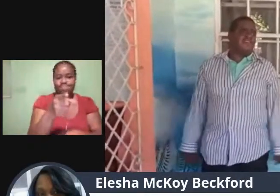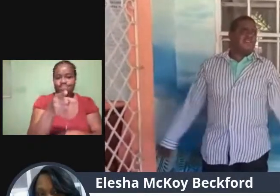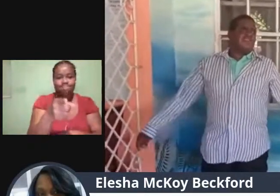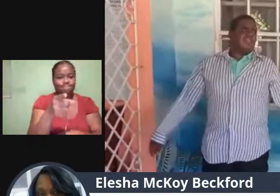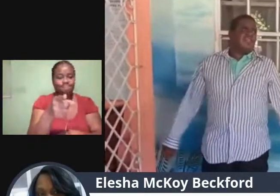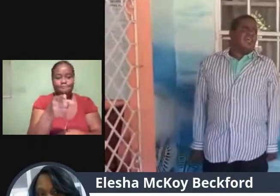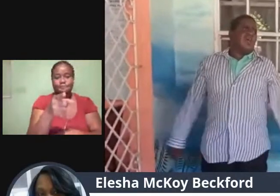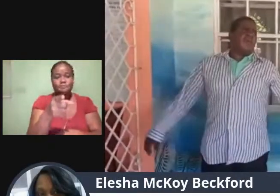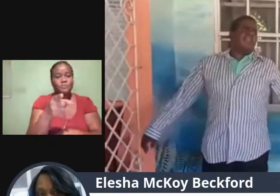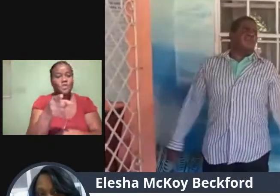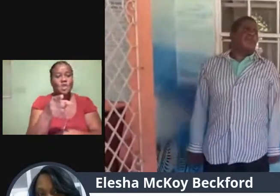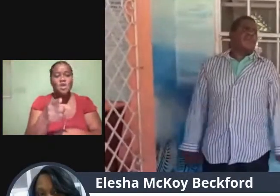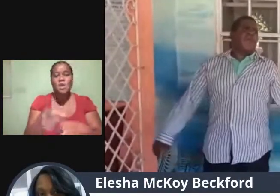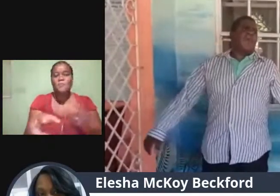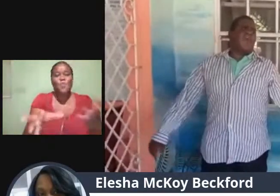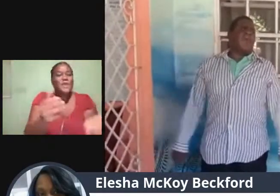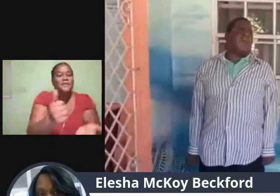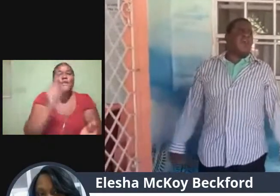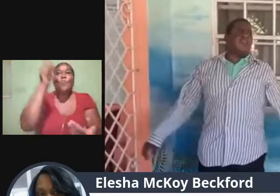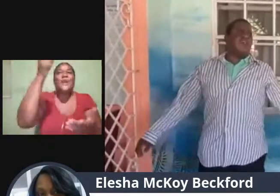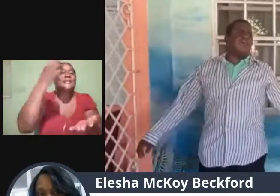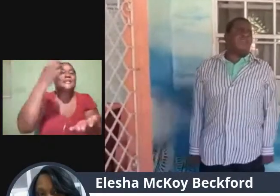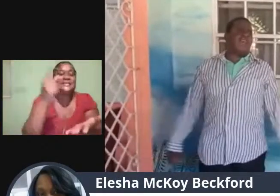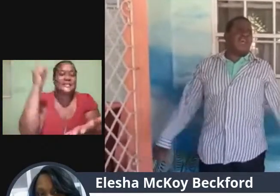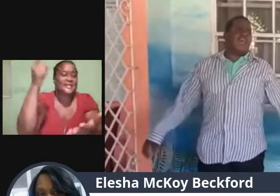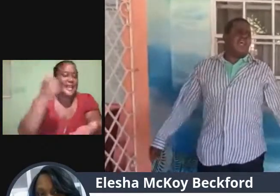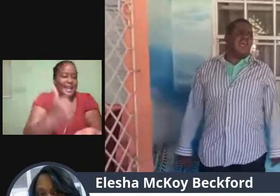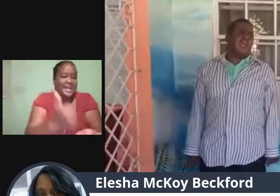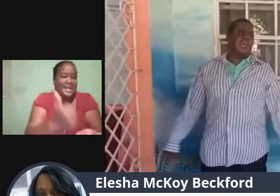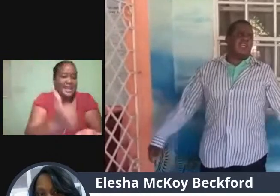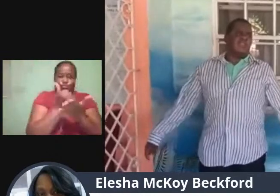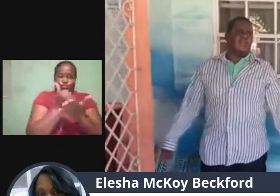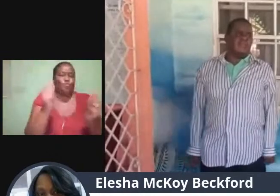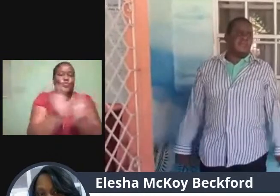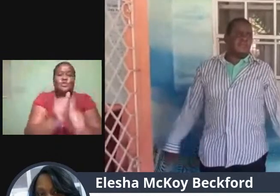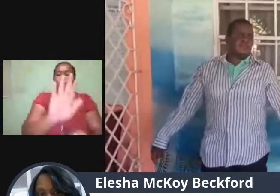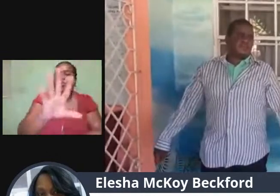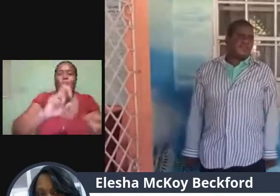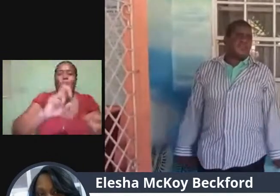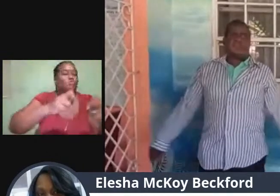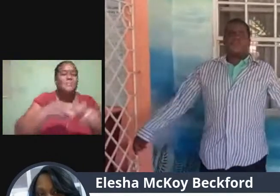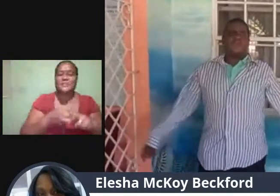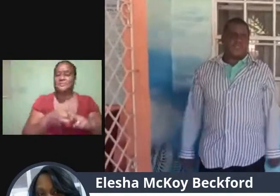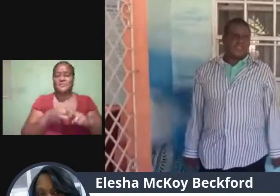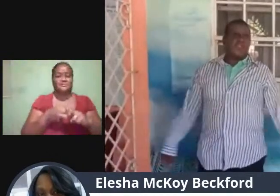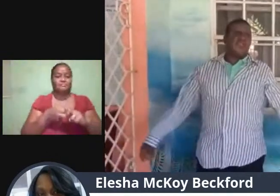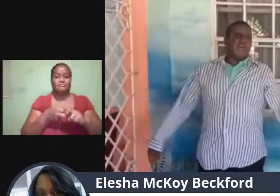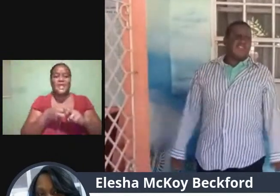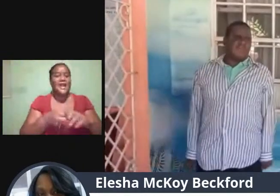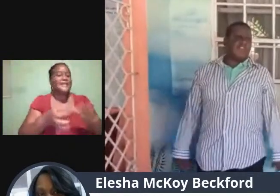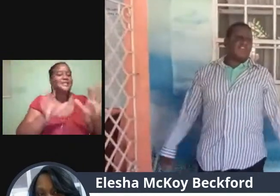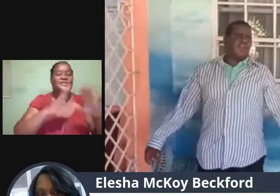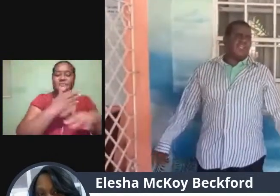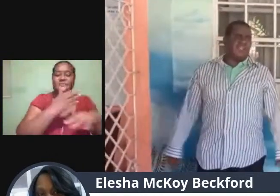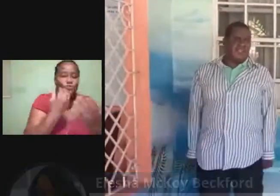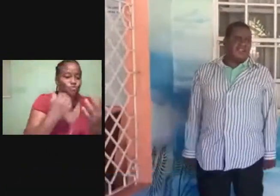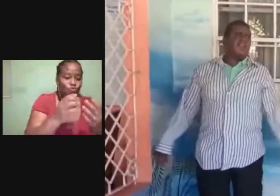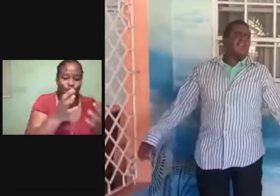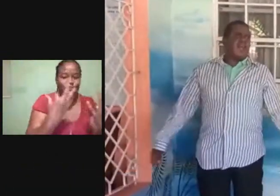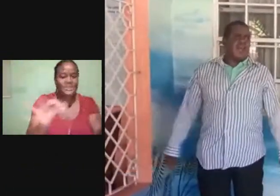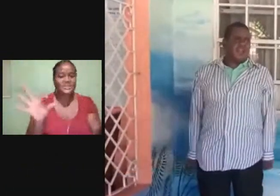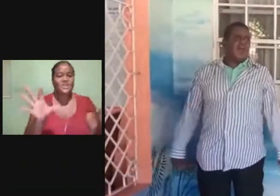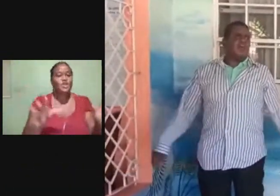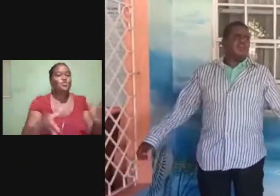on the mountain And when you walk on the mountain And see me struggling And see me struggling